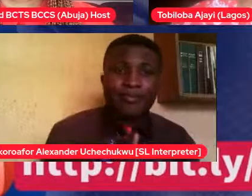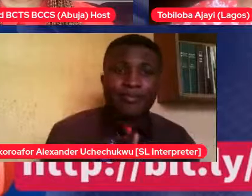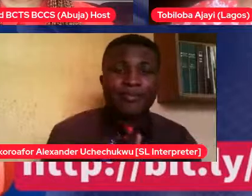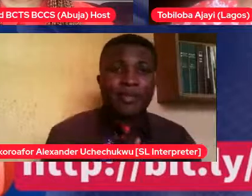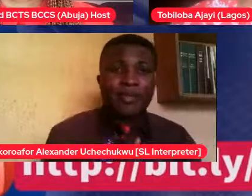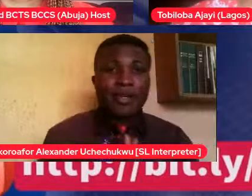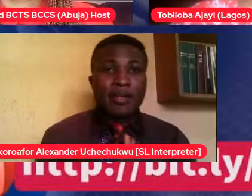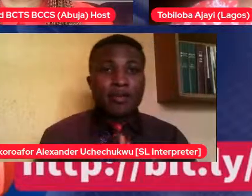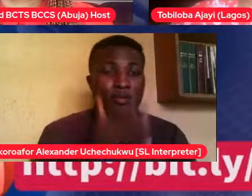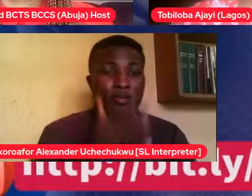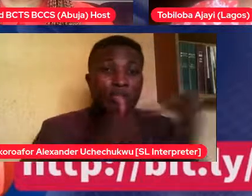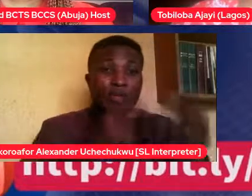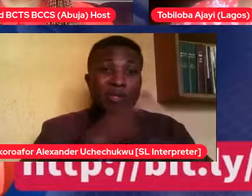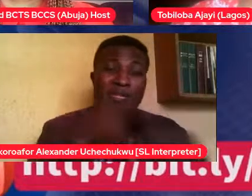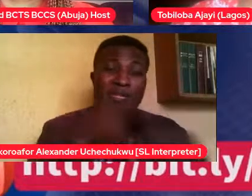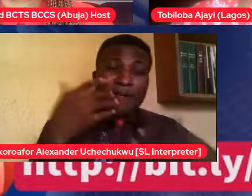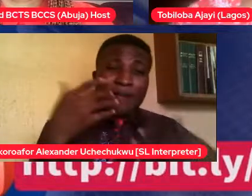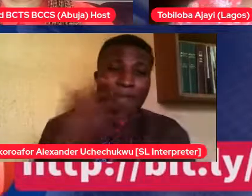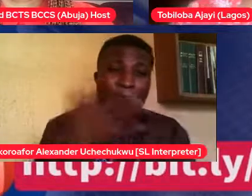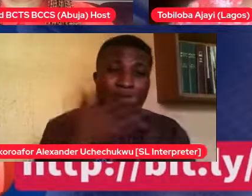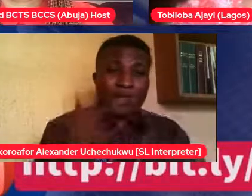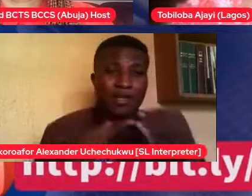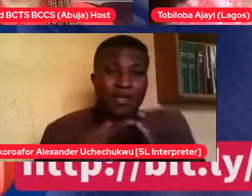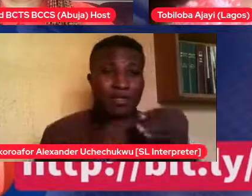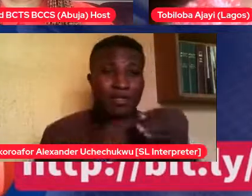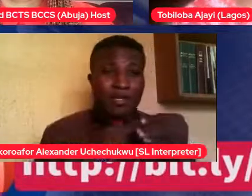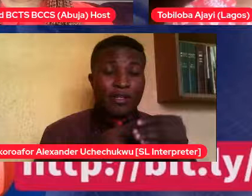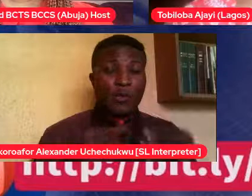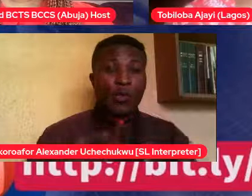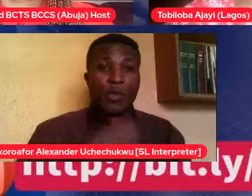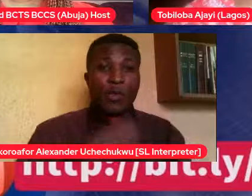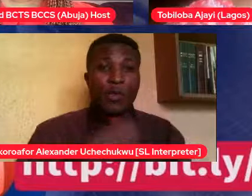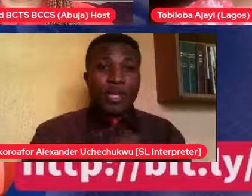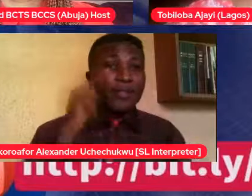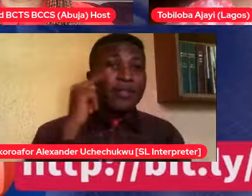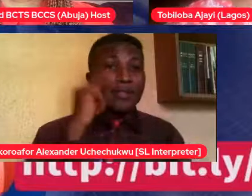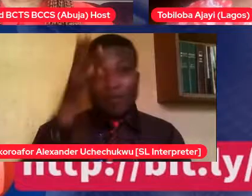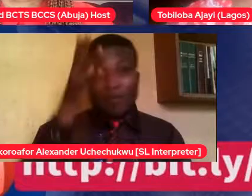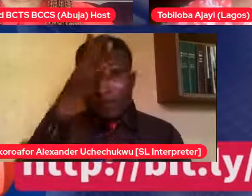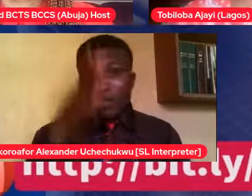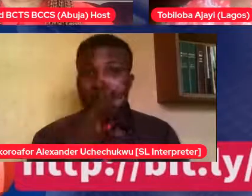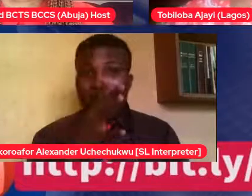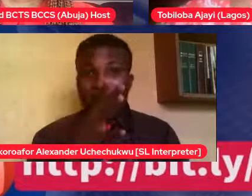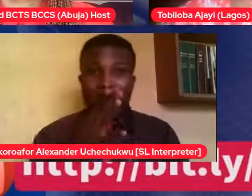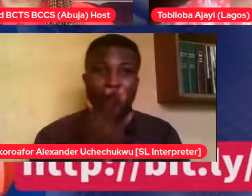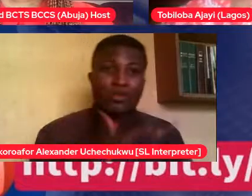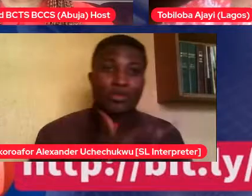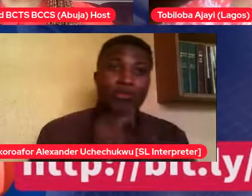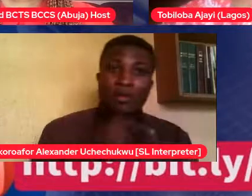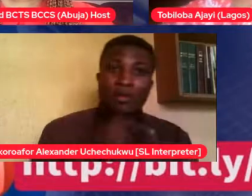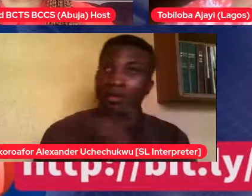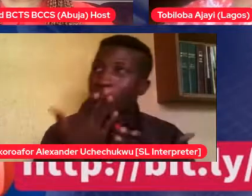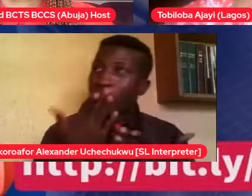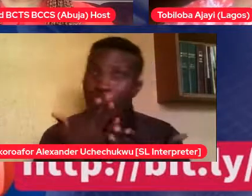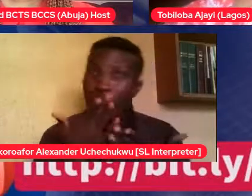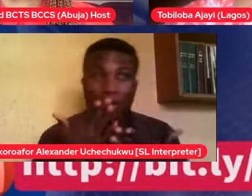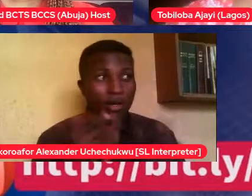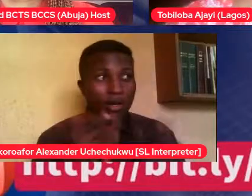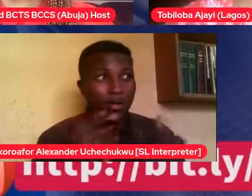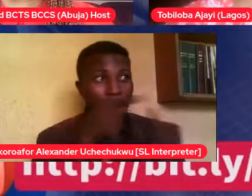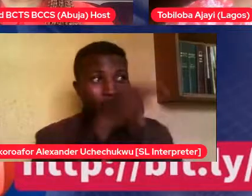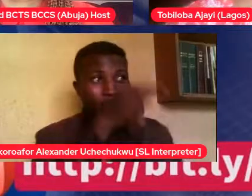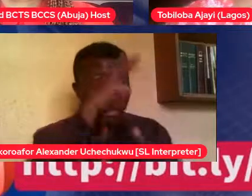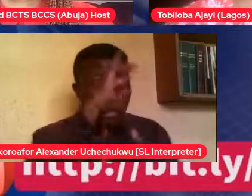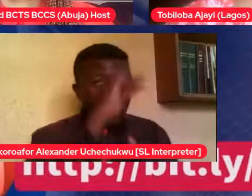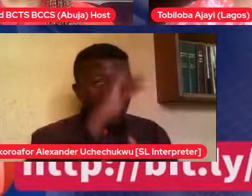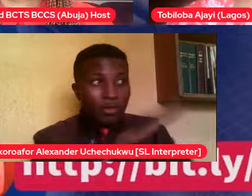a bad omen. Oh, don't touch this boy. Don't let this girl touch you. Don't touch the boy. Then you have a lot